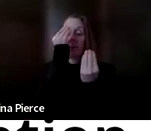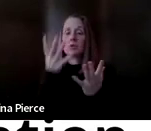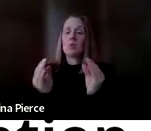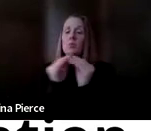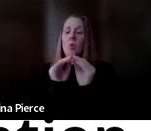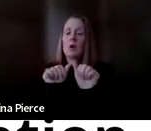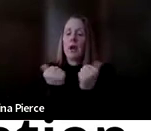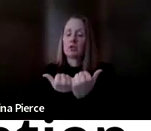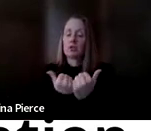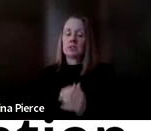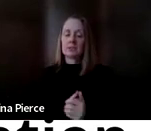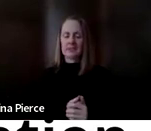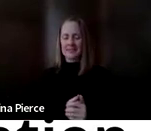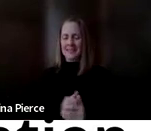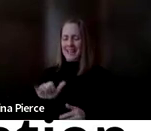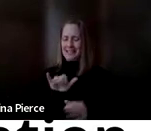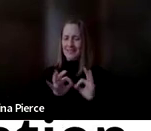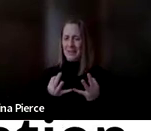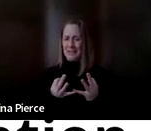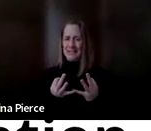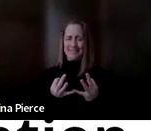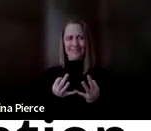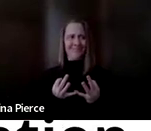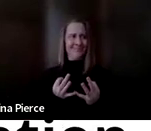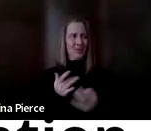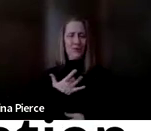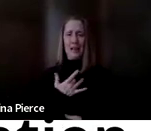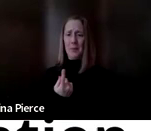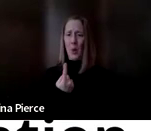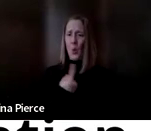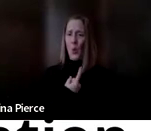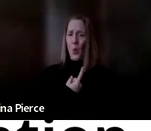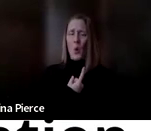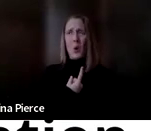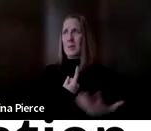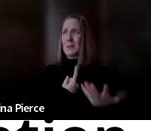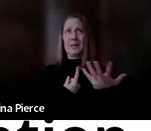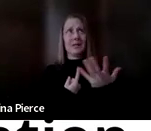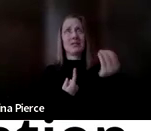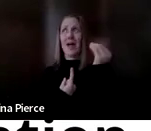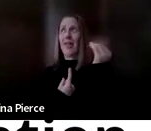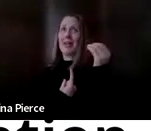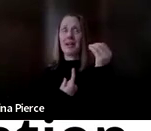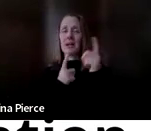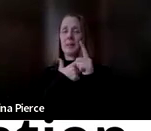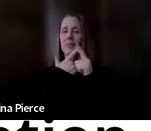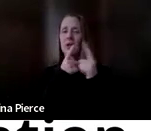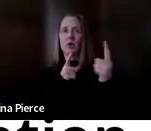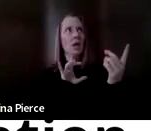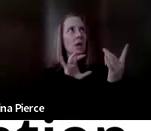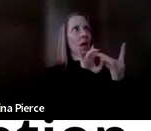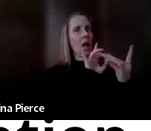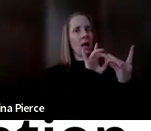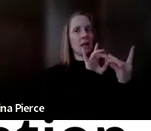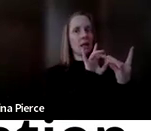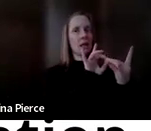things we find as families is like you feel like you're alone on an island and there's nothing and then you get connected to one spot and